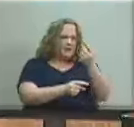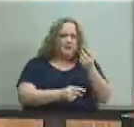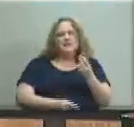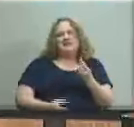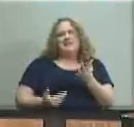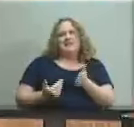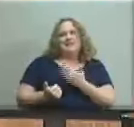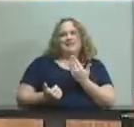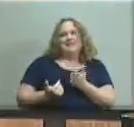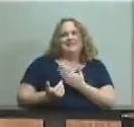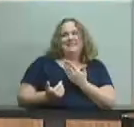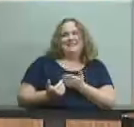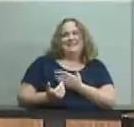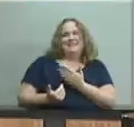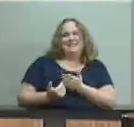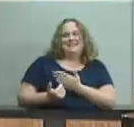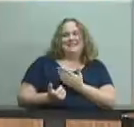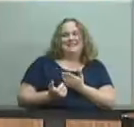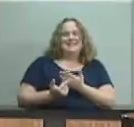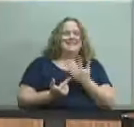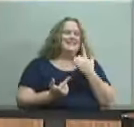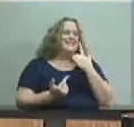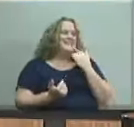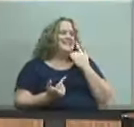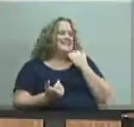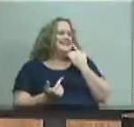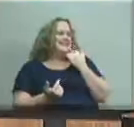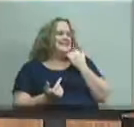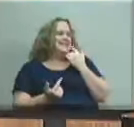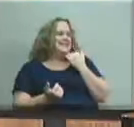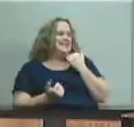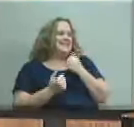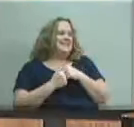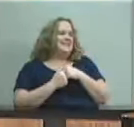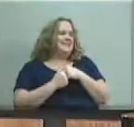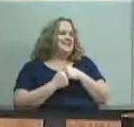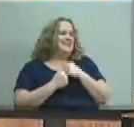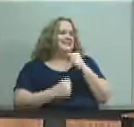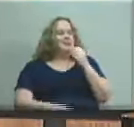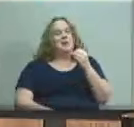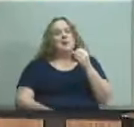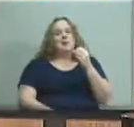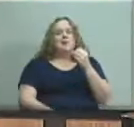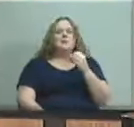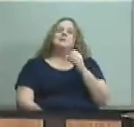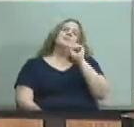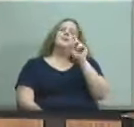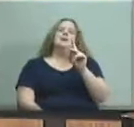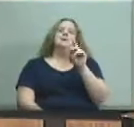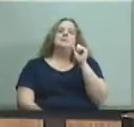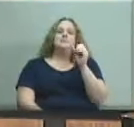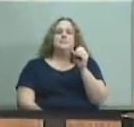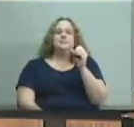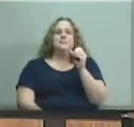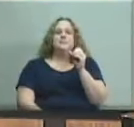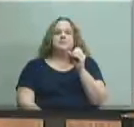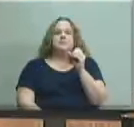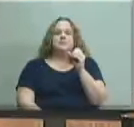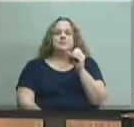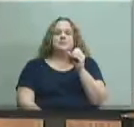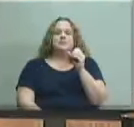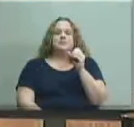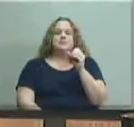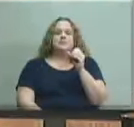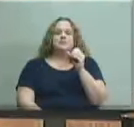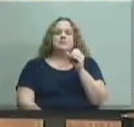right it's kind of like if you had more time it would have been shorter right so um anyway um but we do have um